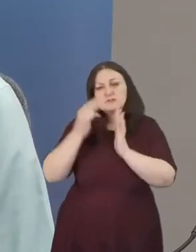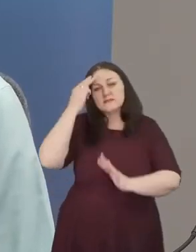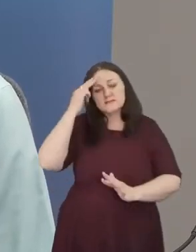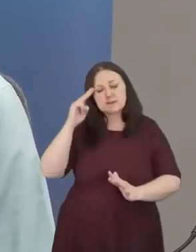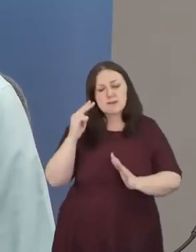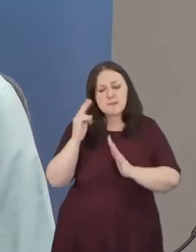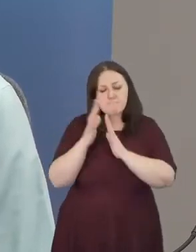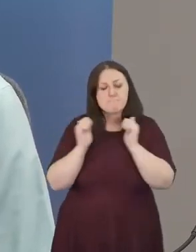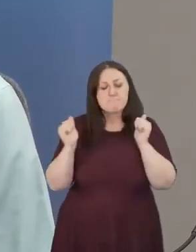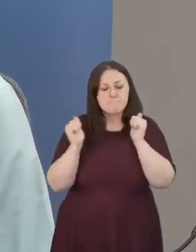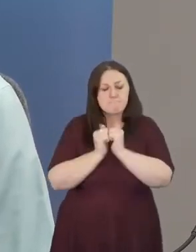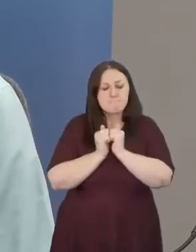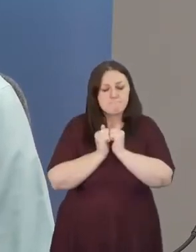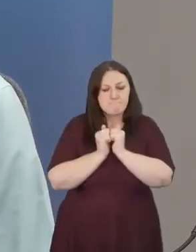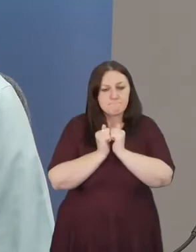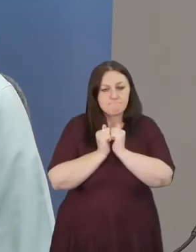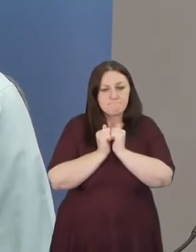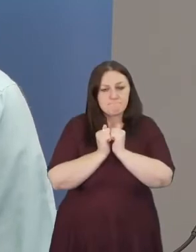Amen.